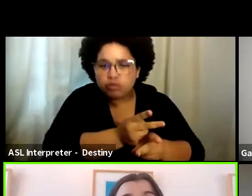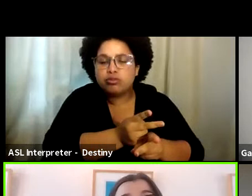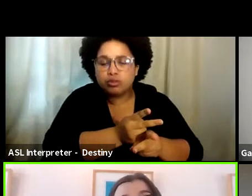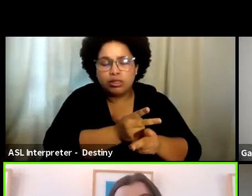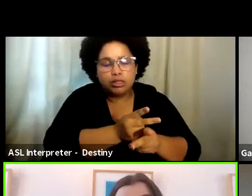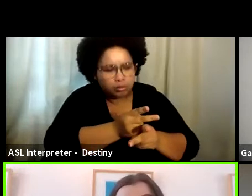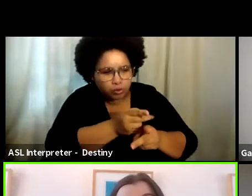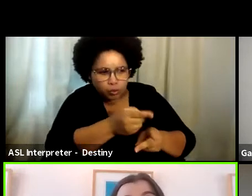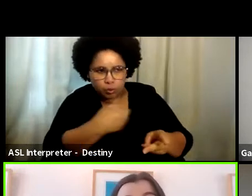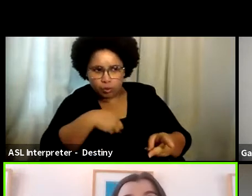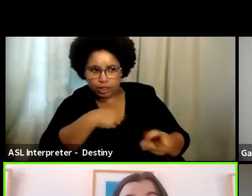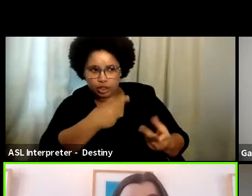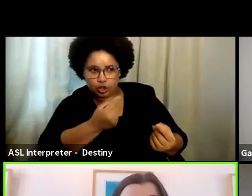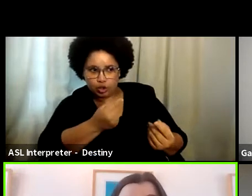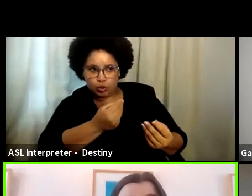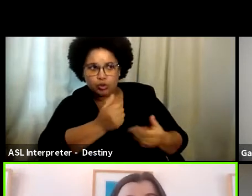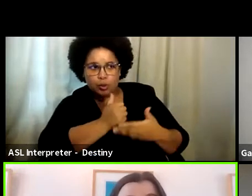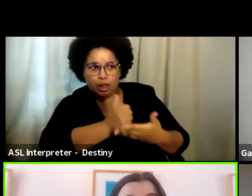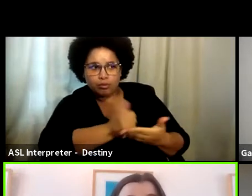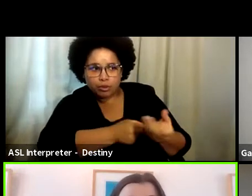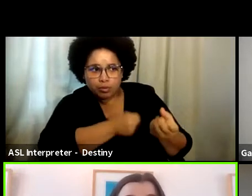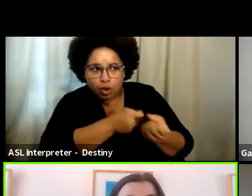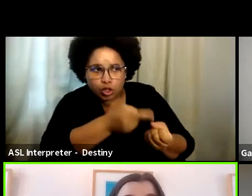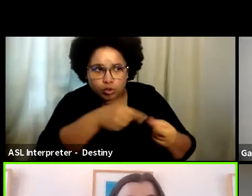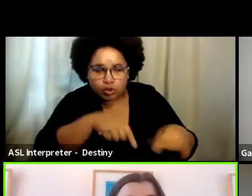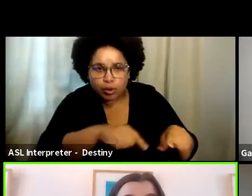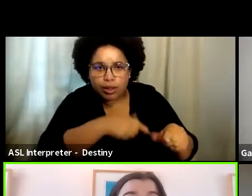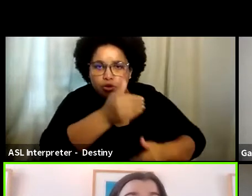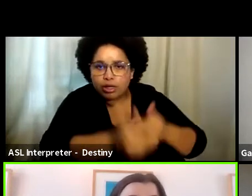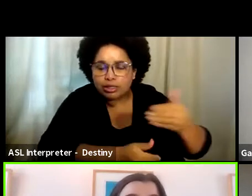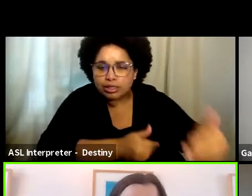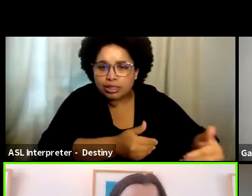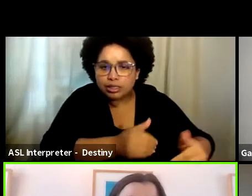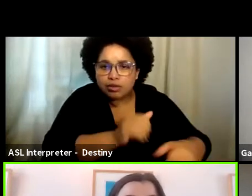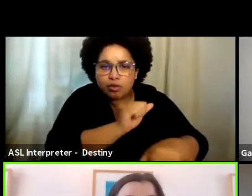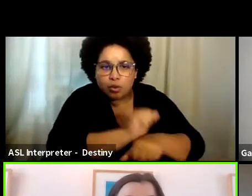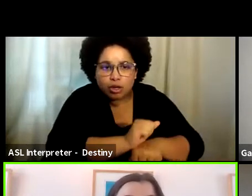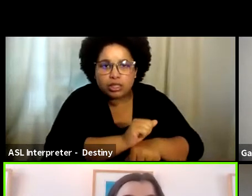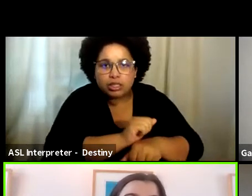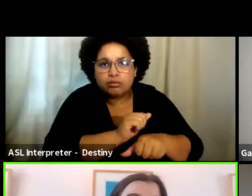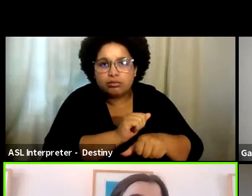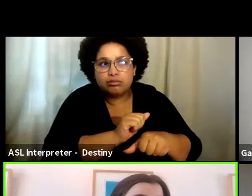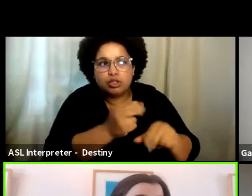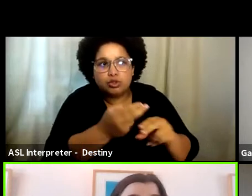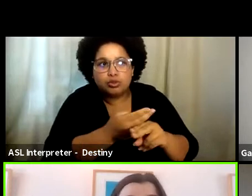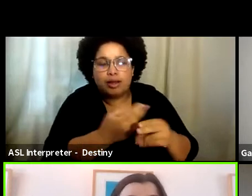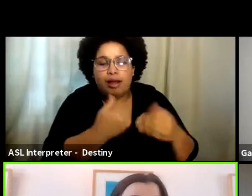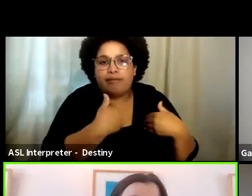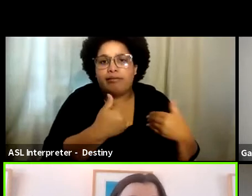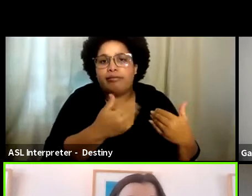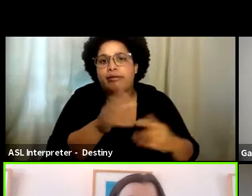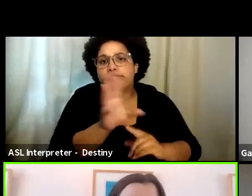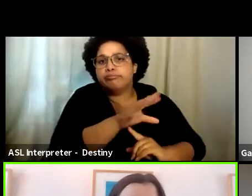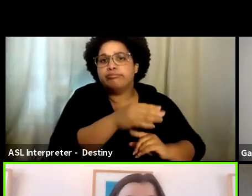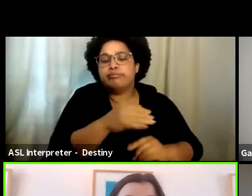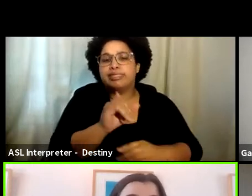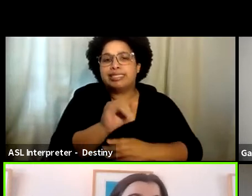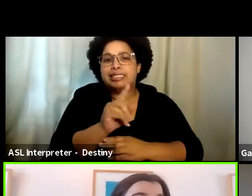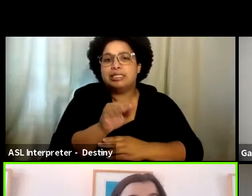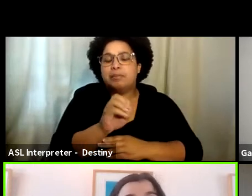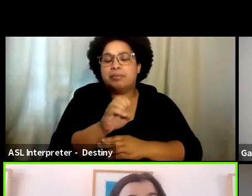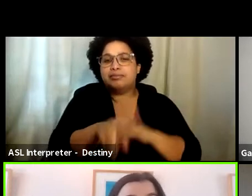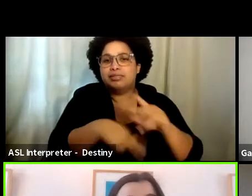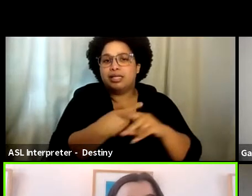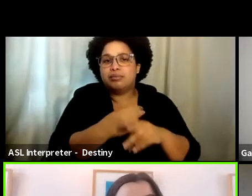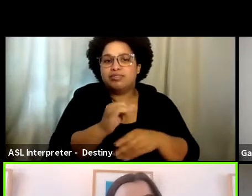it that we can do to help support you through the process of working on an intimate scene. And so some directors and performers,